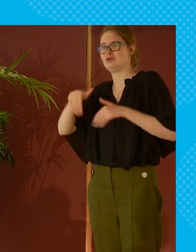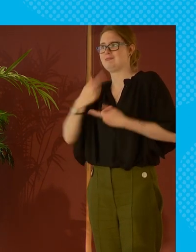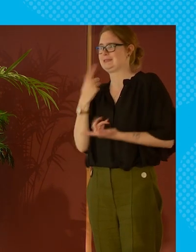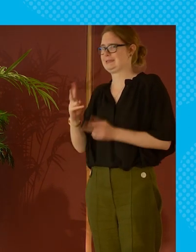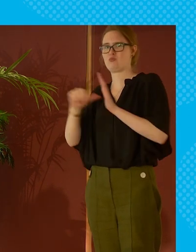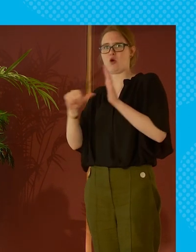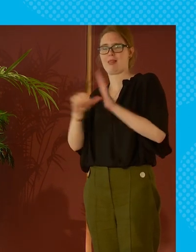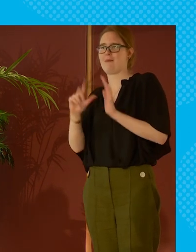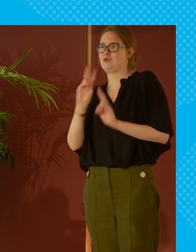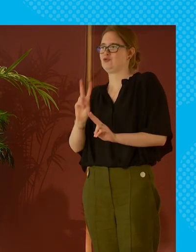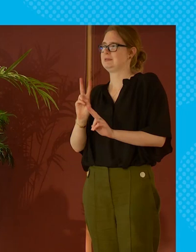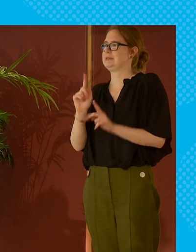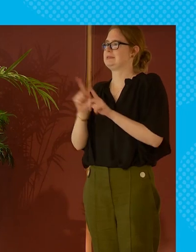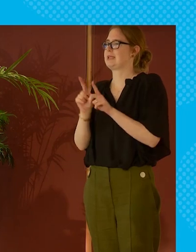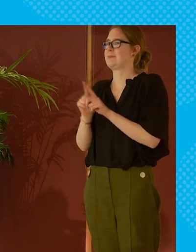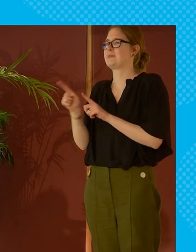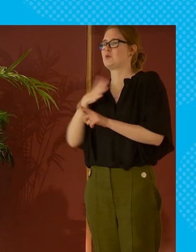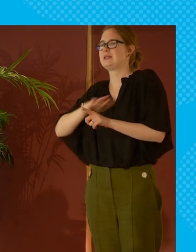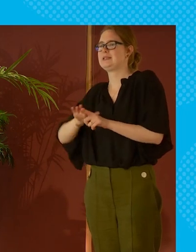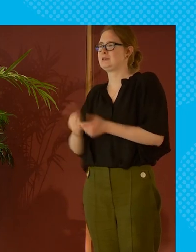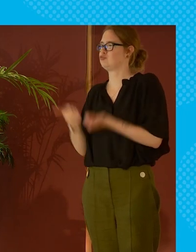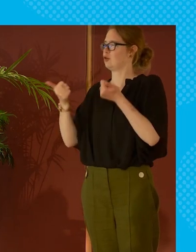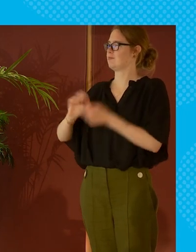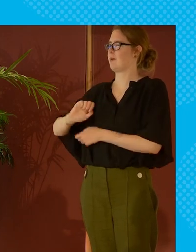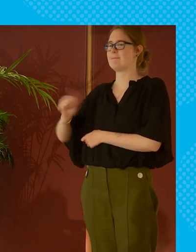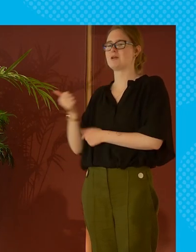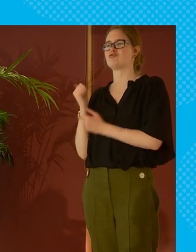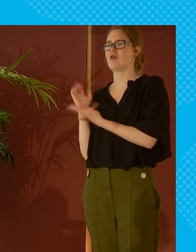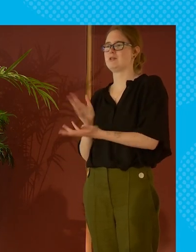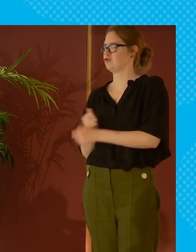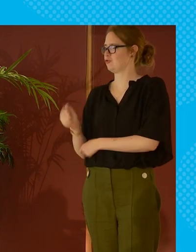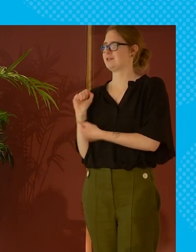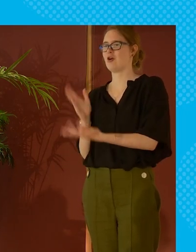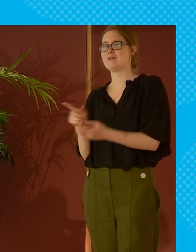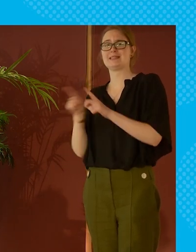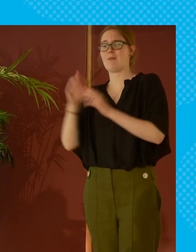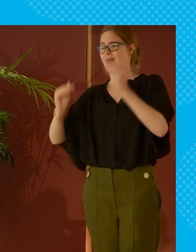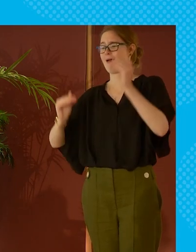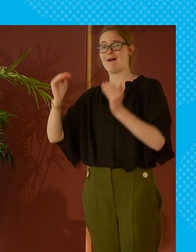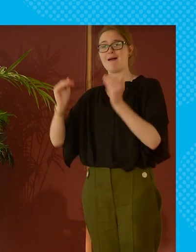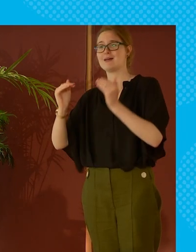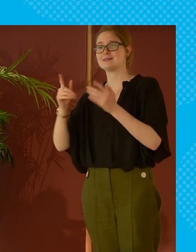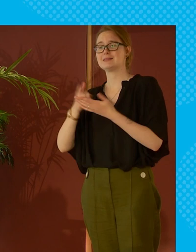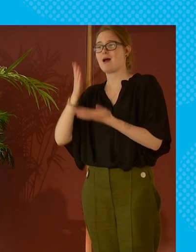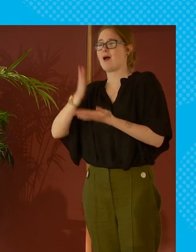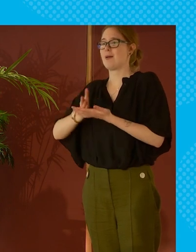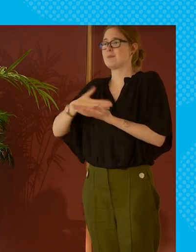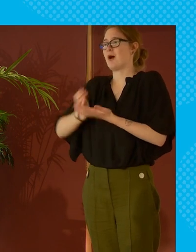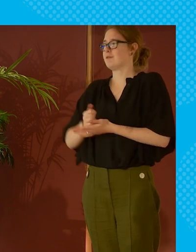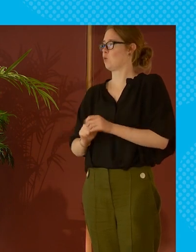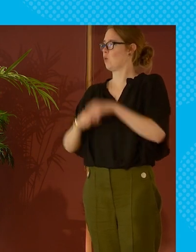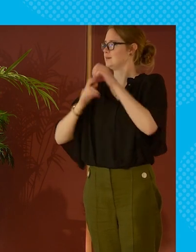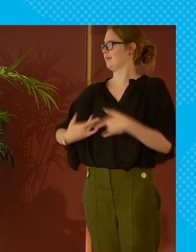as a huge problem it should be seen in the same way as that you need a decent bus service and a decent decent train service to get about it's a and it's a